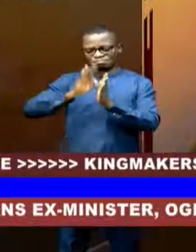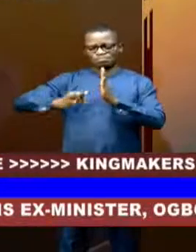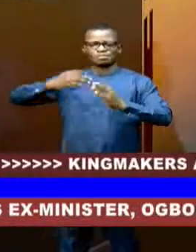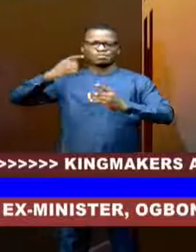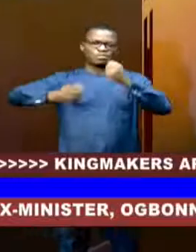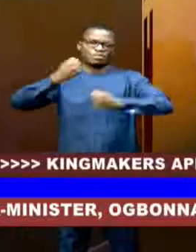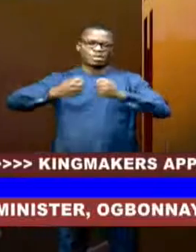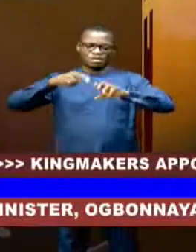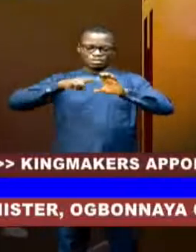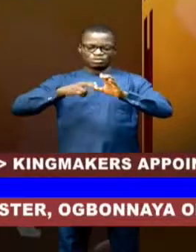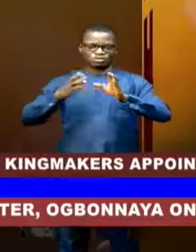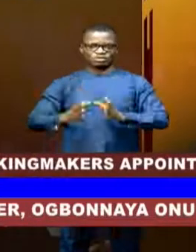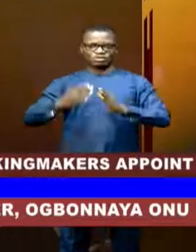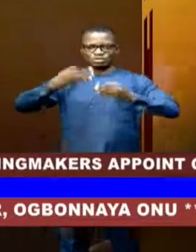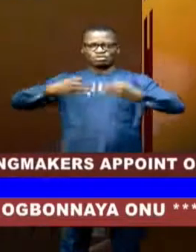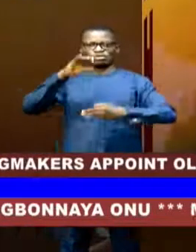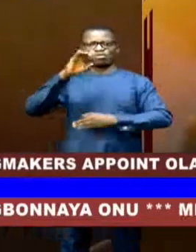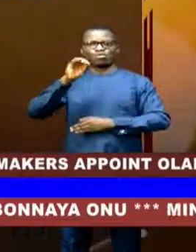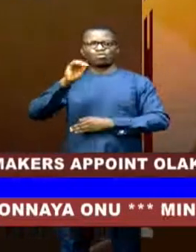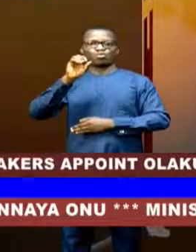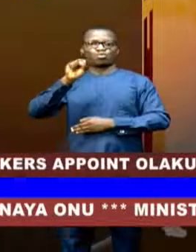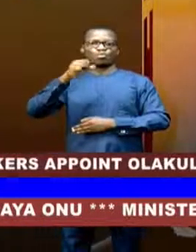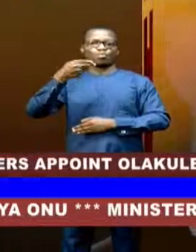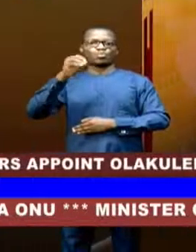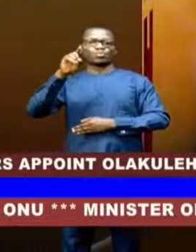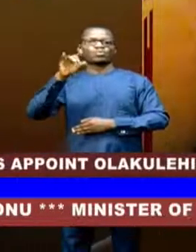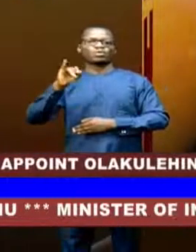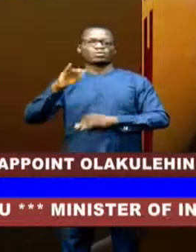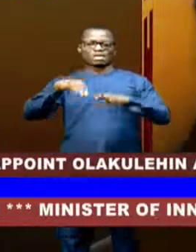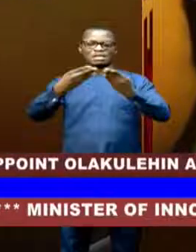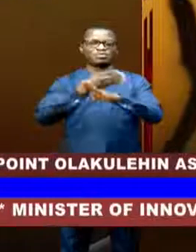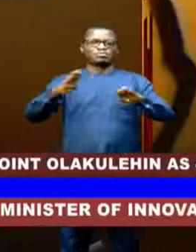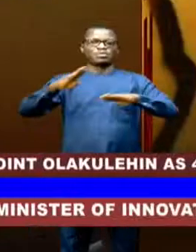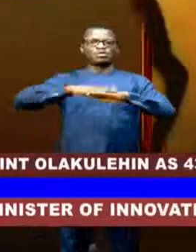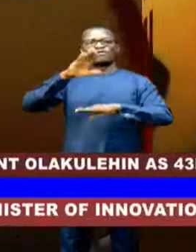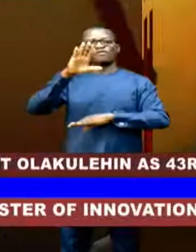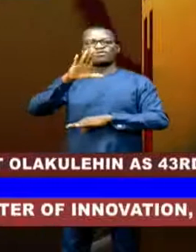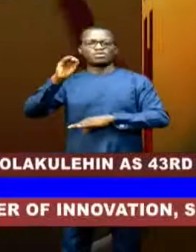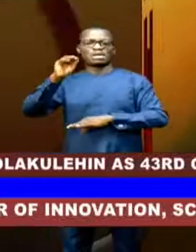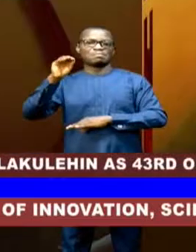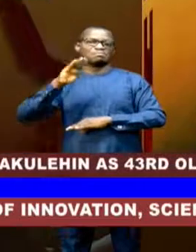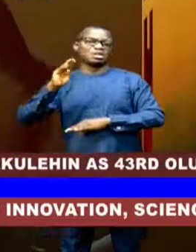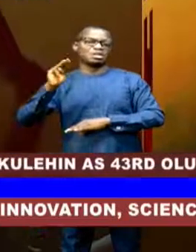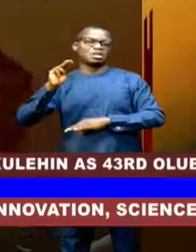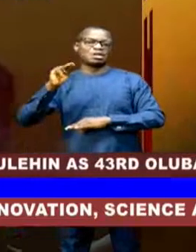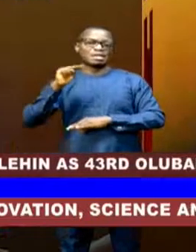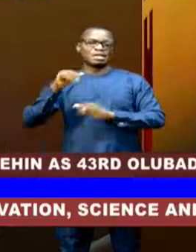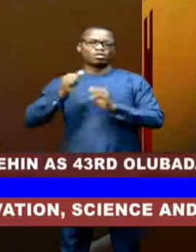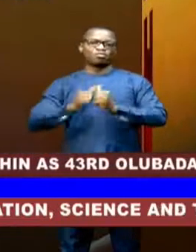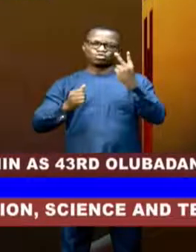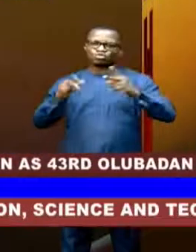Rahman Oshori, granted a Mifili bill in the sum of 50 million naira with two sureties in like sum.